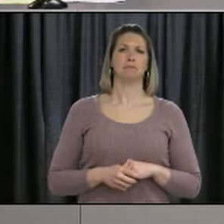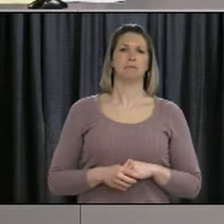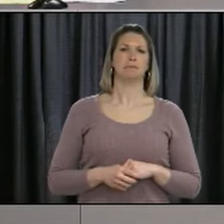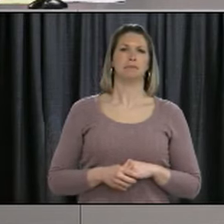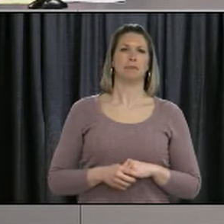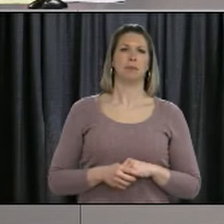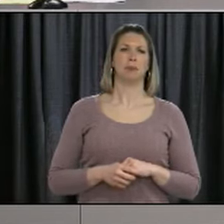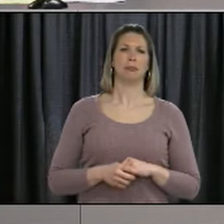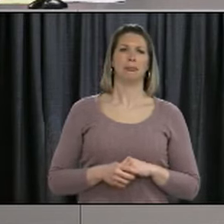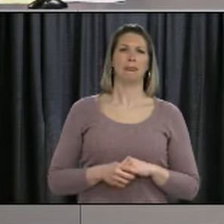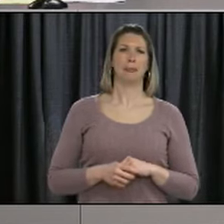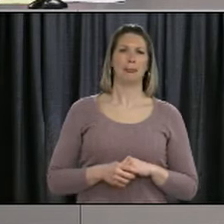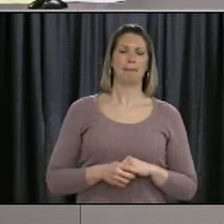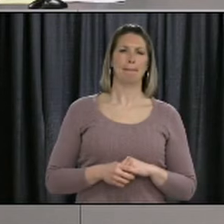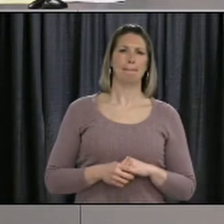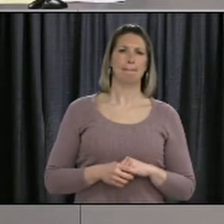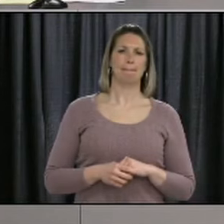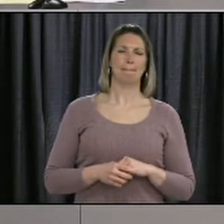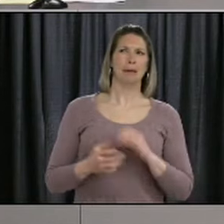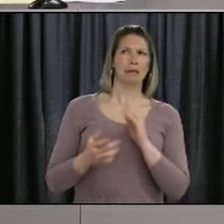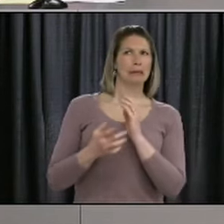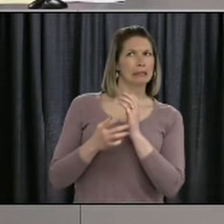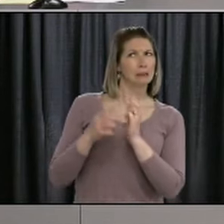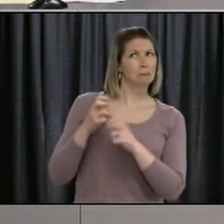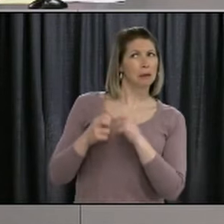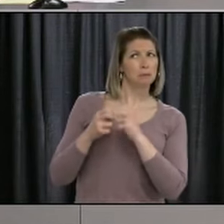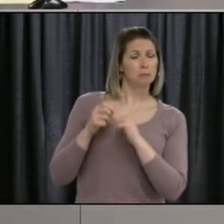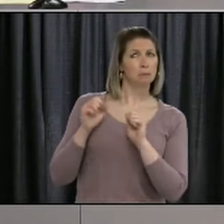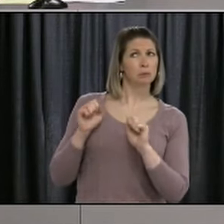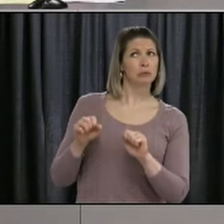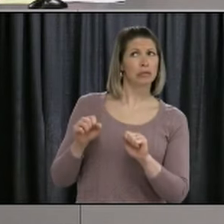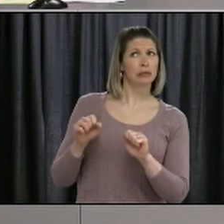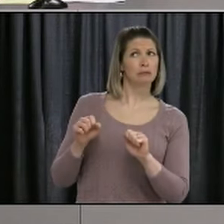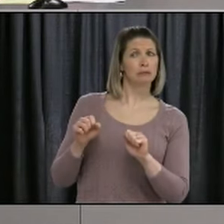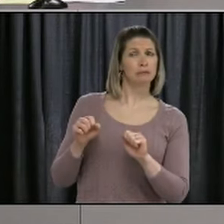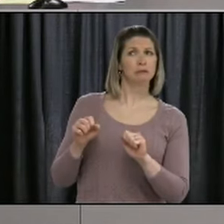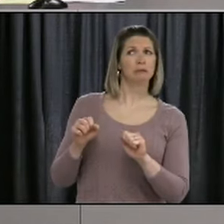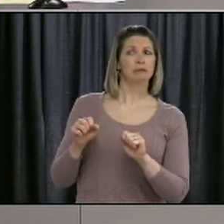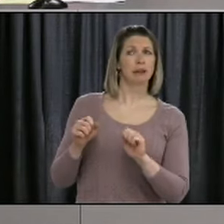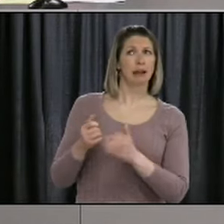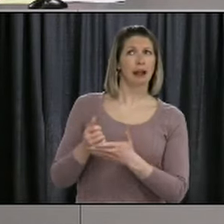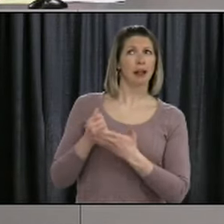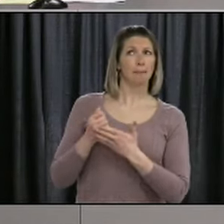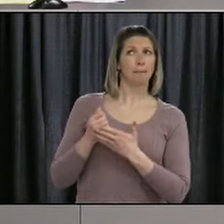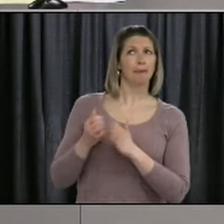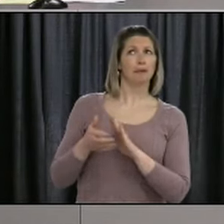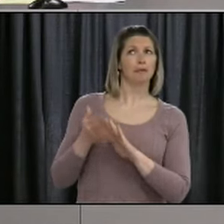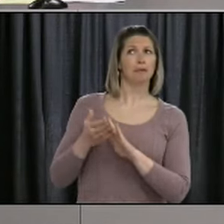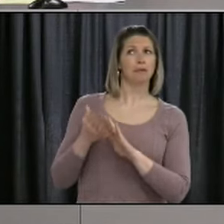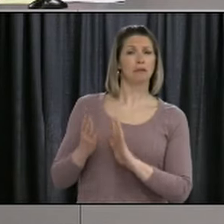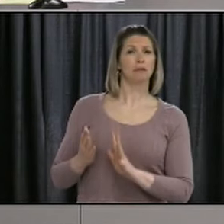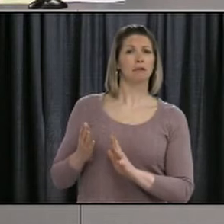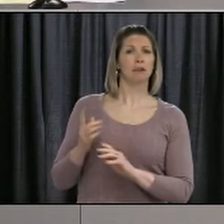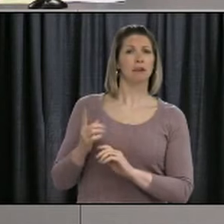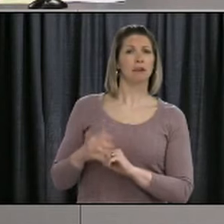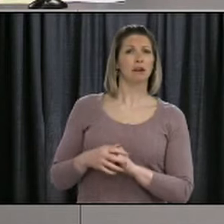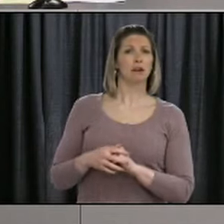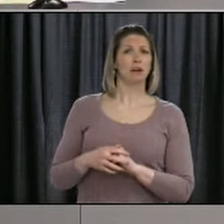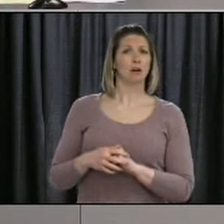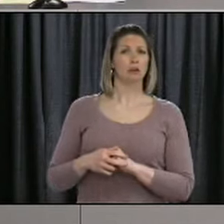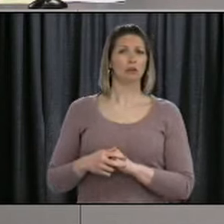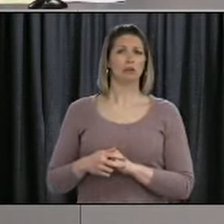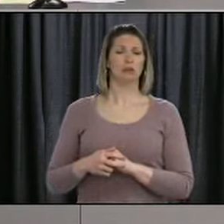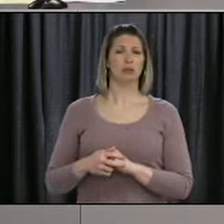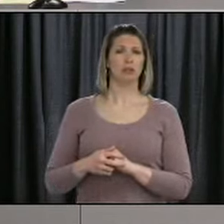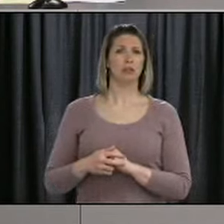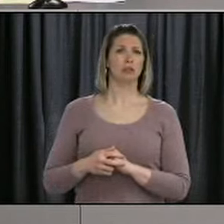Operator, are you able to manually open Ben's telephone line there, so you can ask his question, please? I'm virtually no, Mr. Ben Murphy, if you